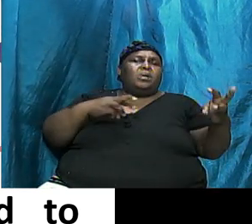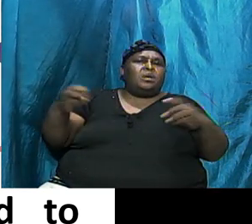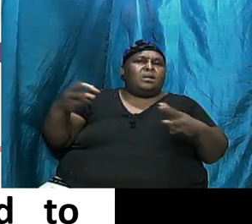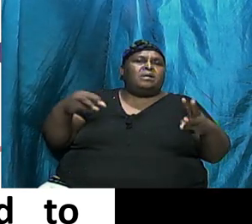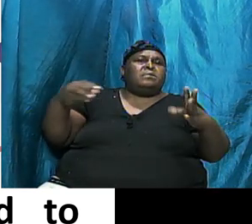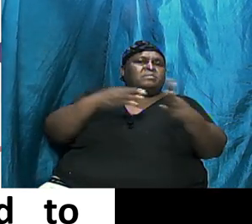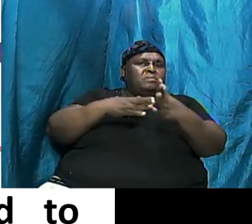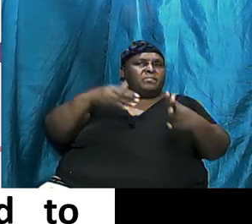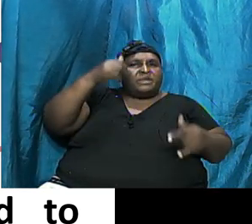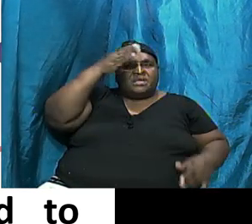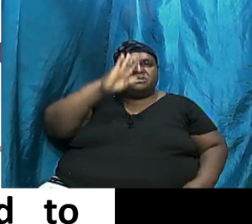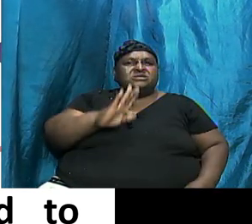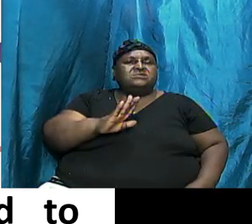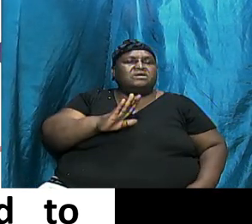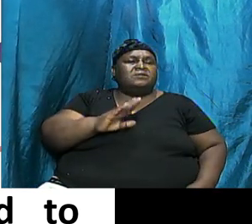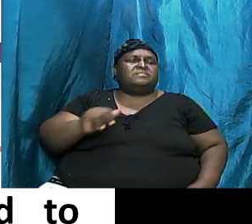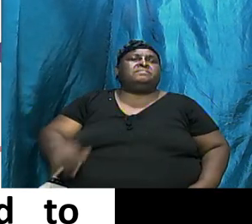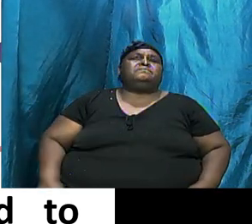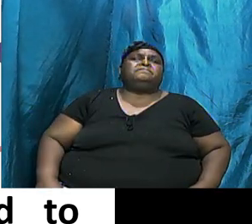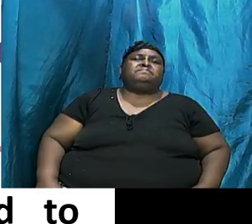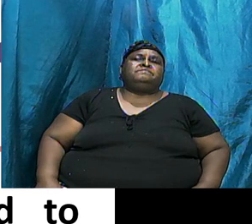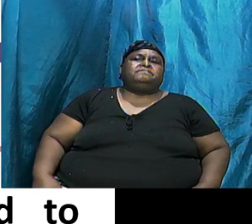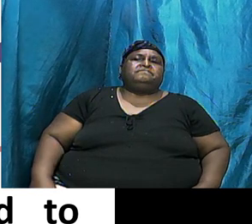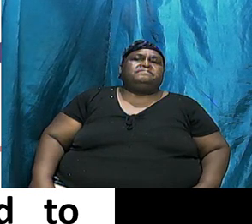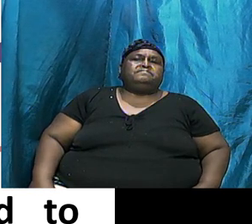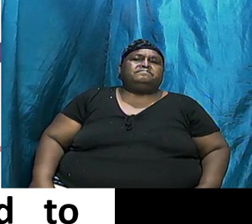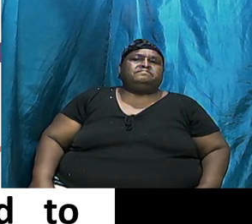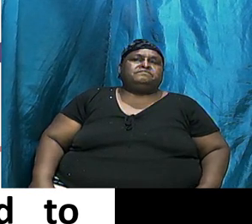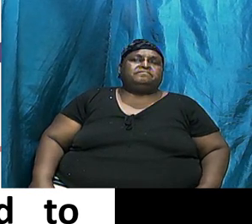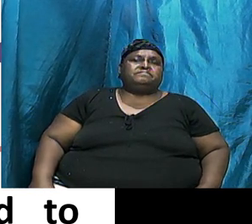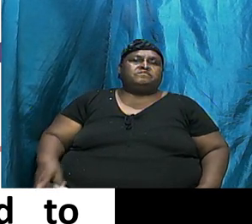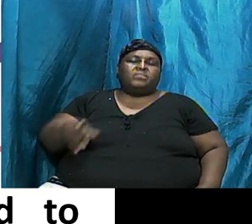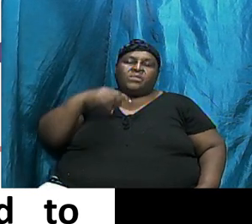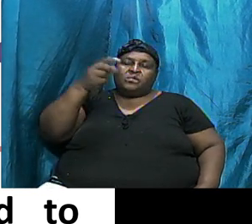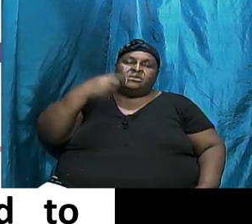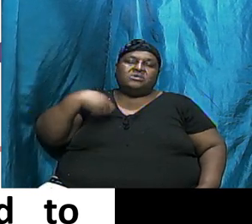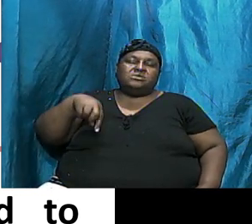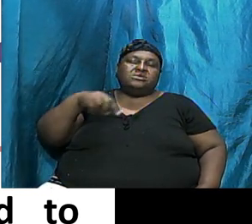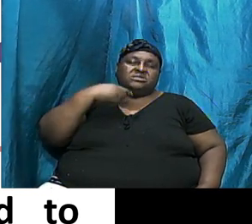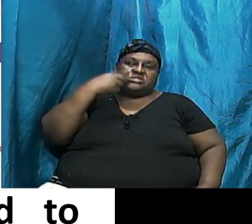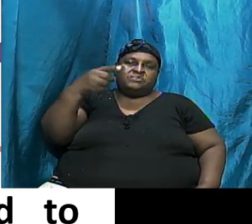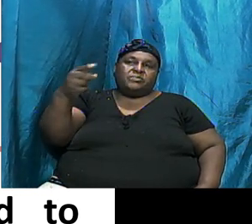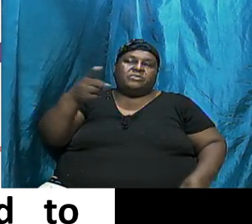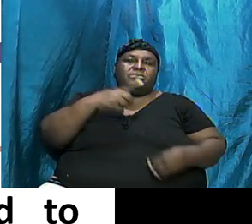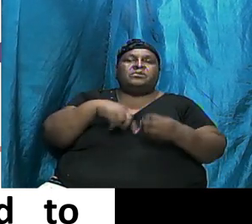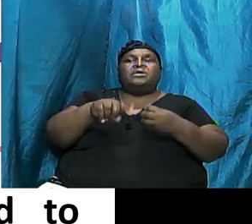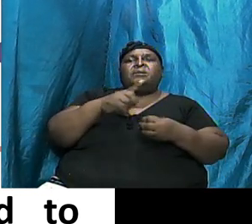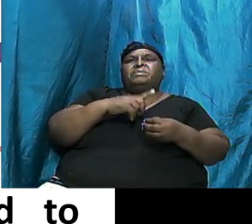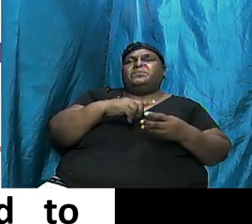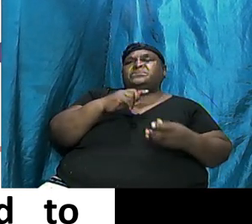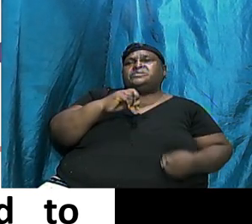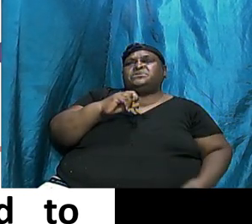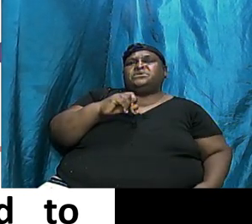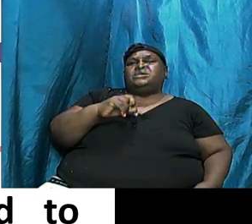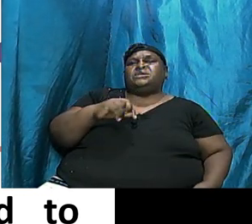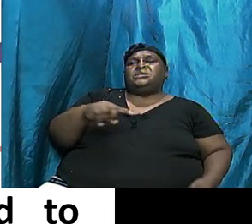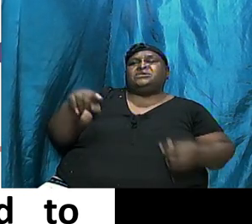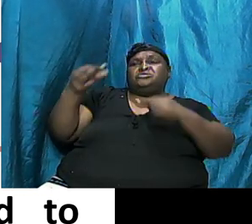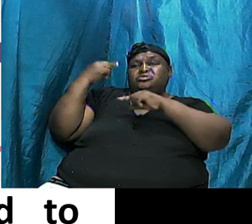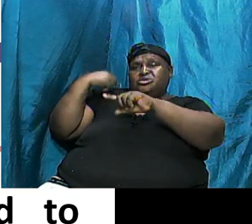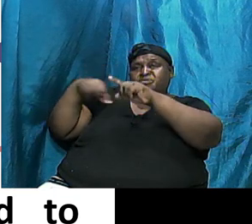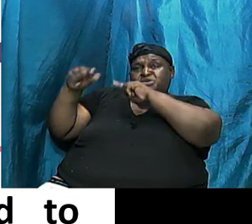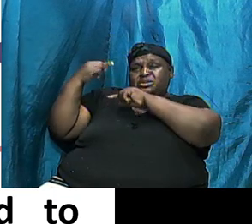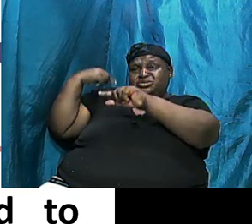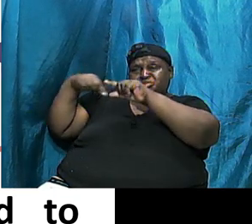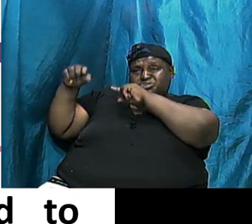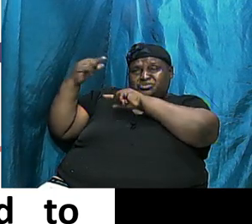We Said It Earlier You Remember We Spoke About The Descendants Of